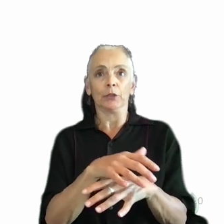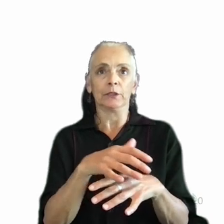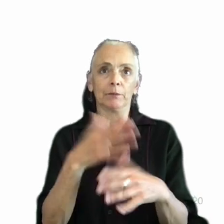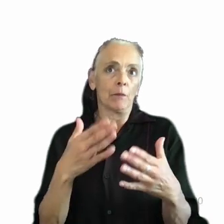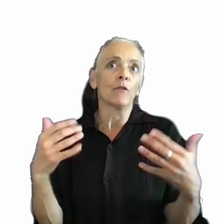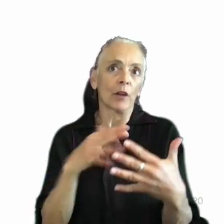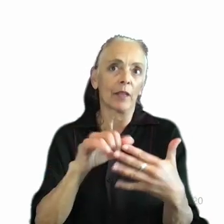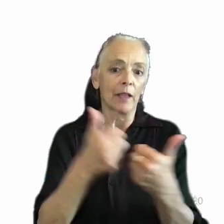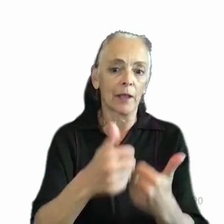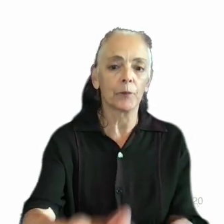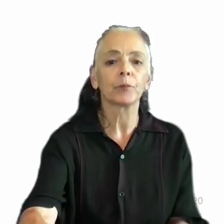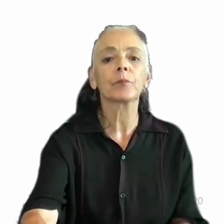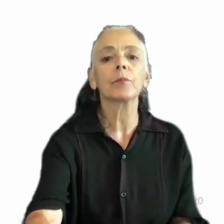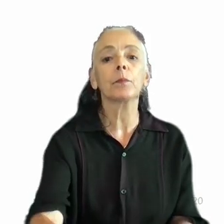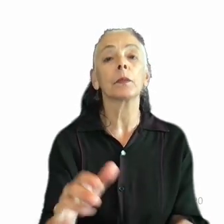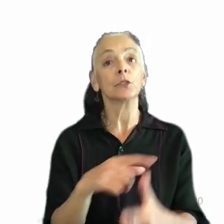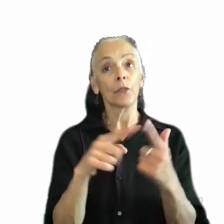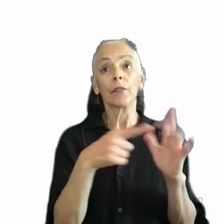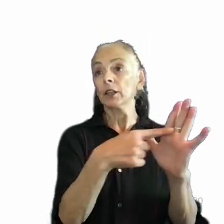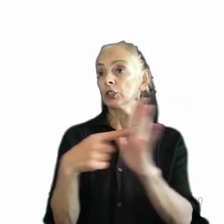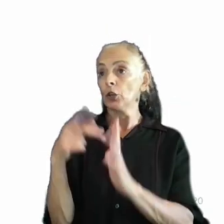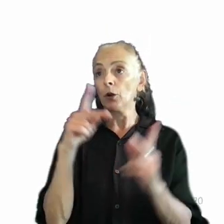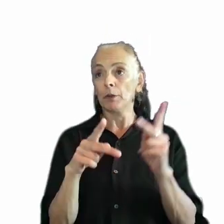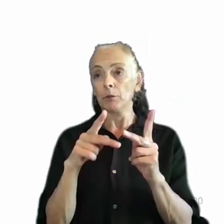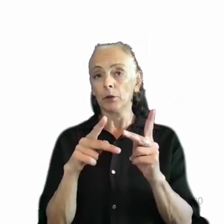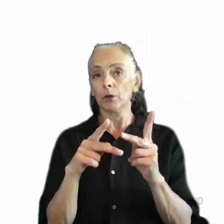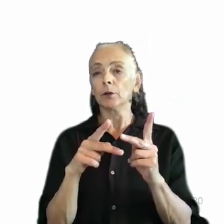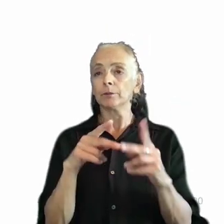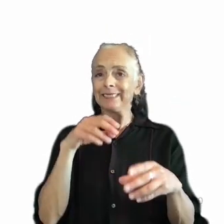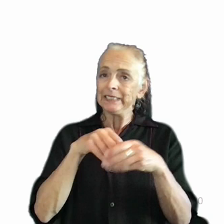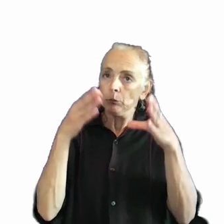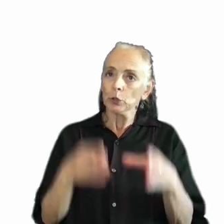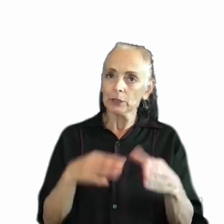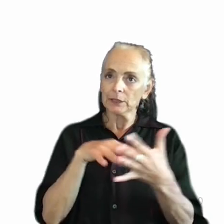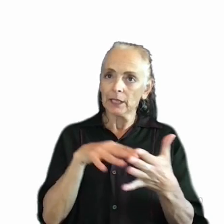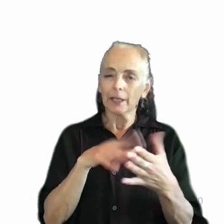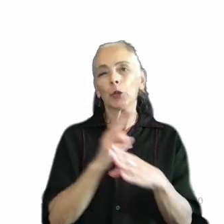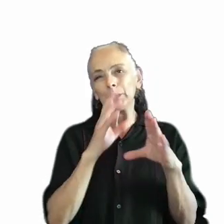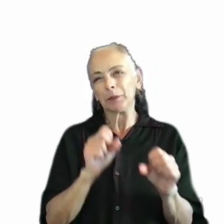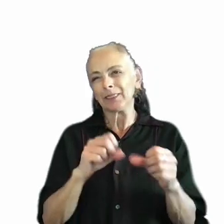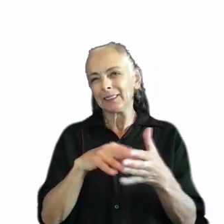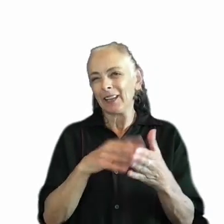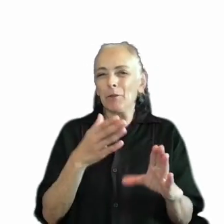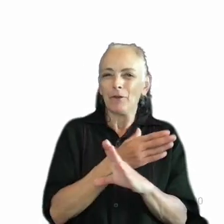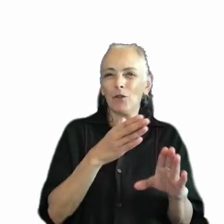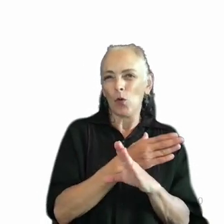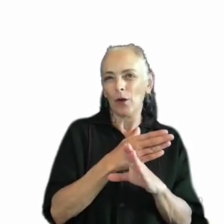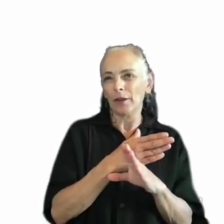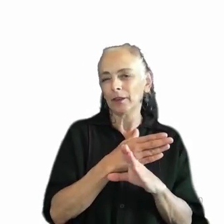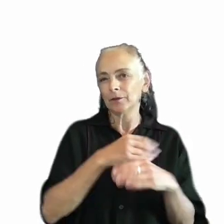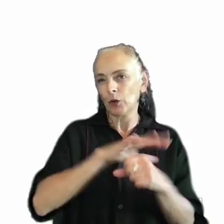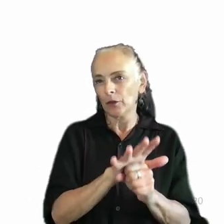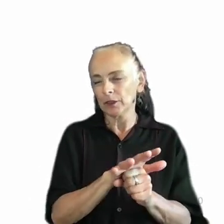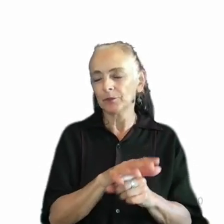And they showed people in an in-person study, much like a usability study, prior to the pandemic taking place. They would show people